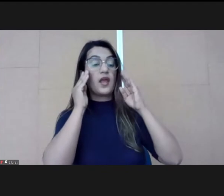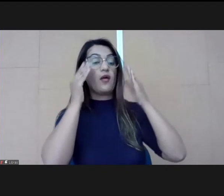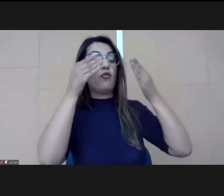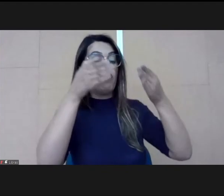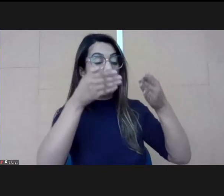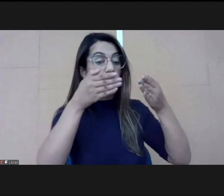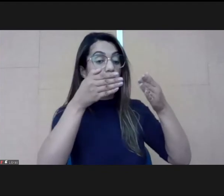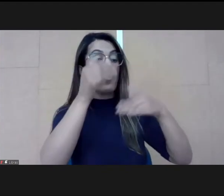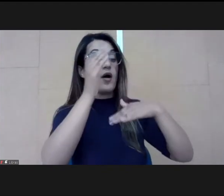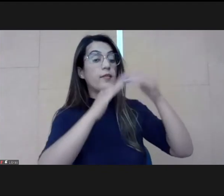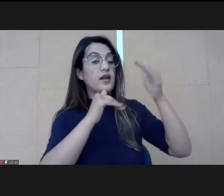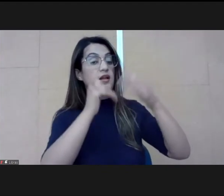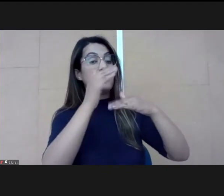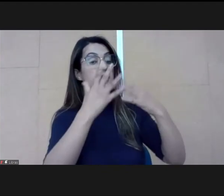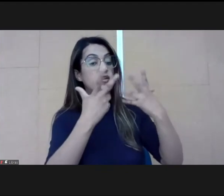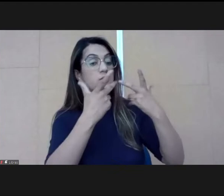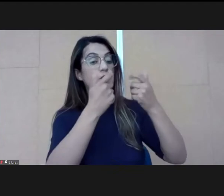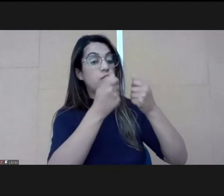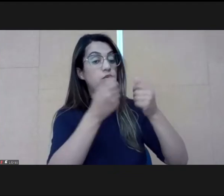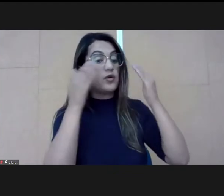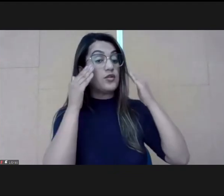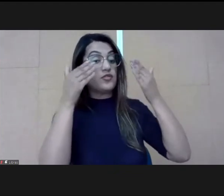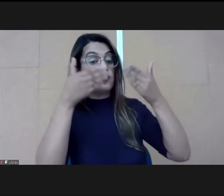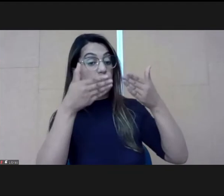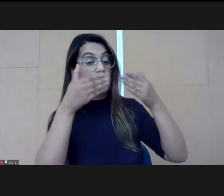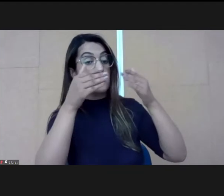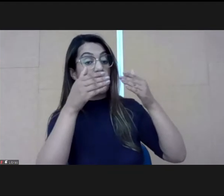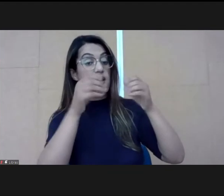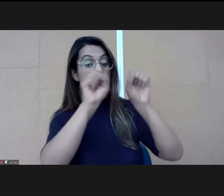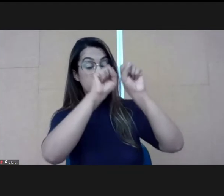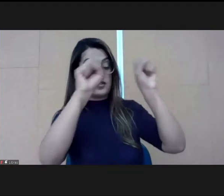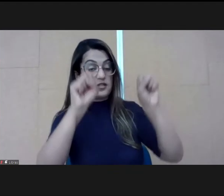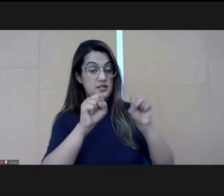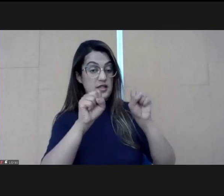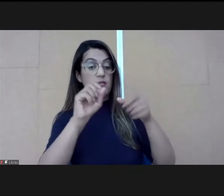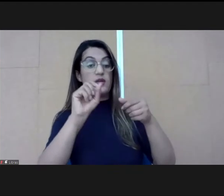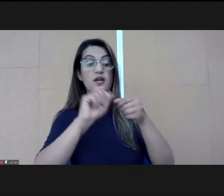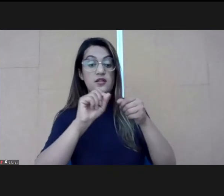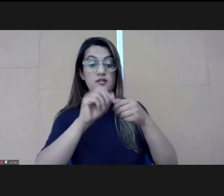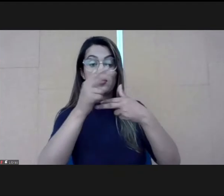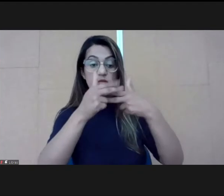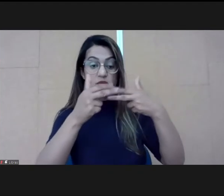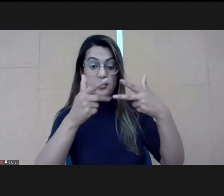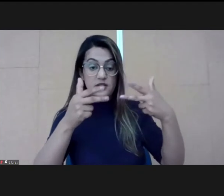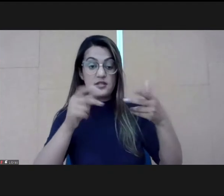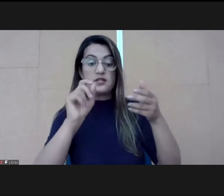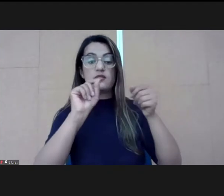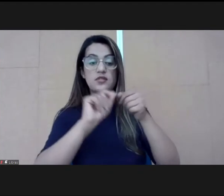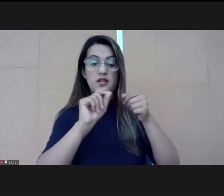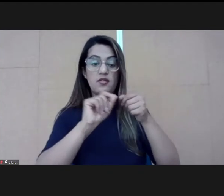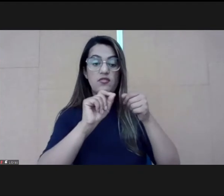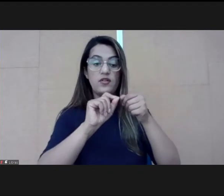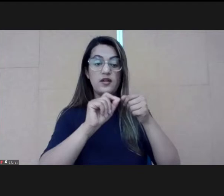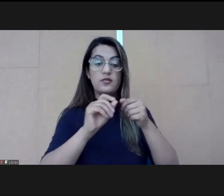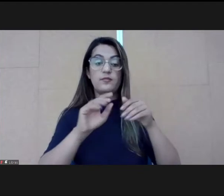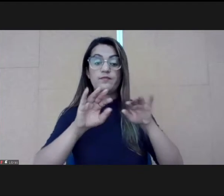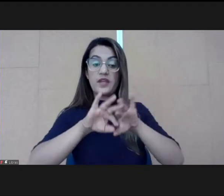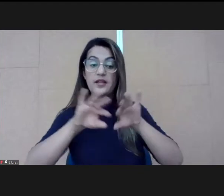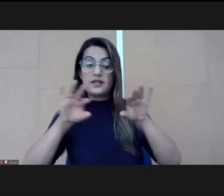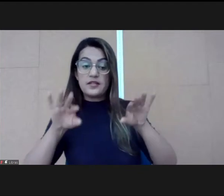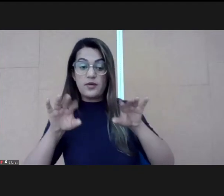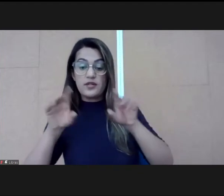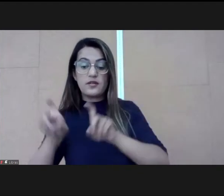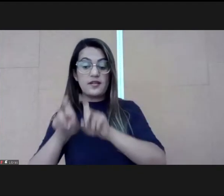get done. And even though they're separated by technology and everything else, the ability to really narrow down on the core role